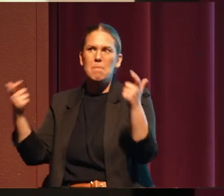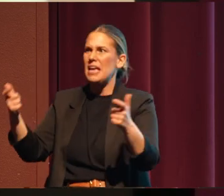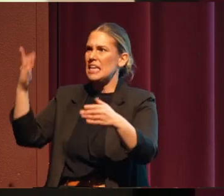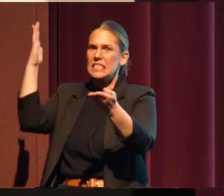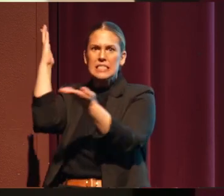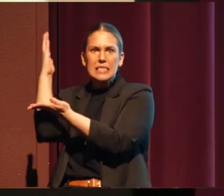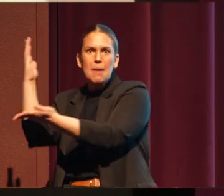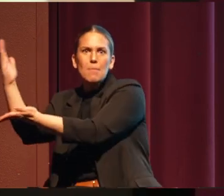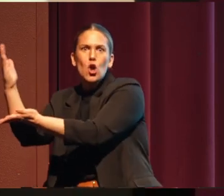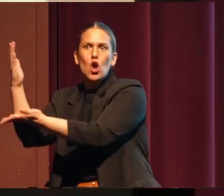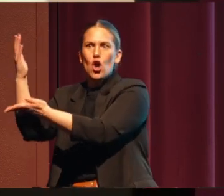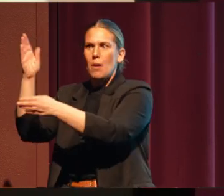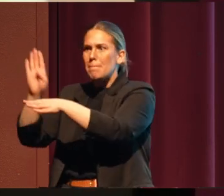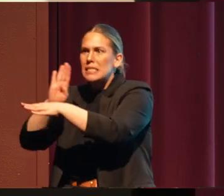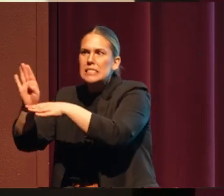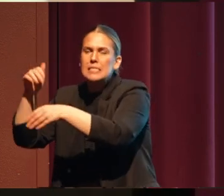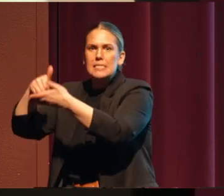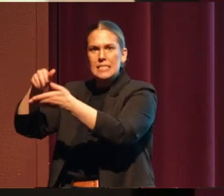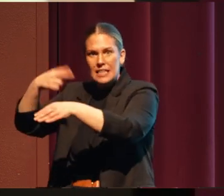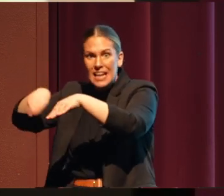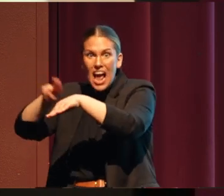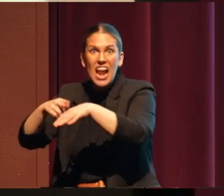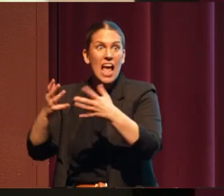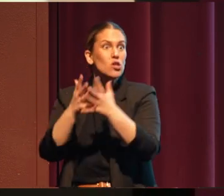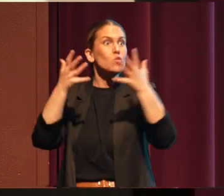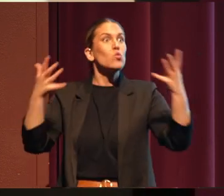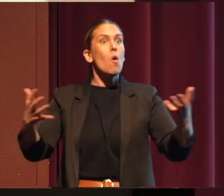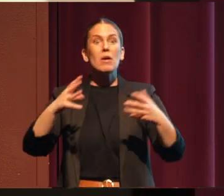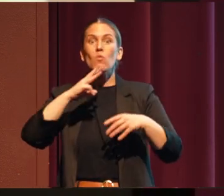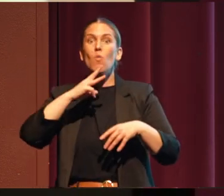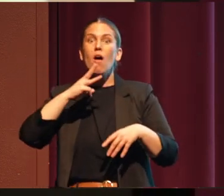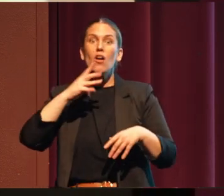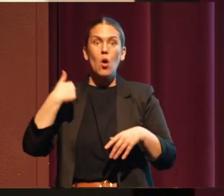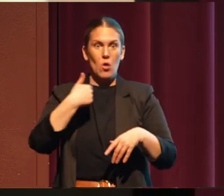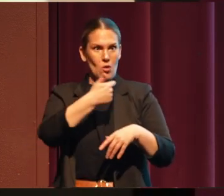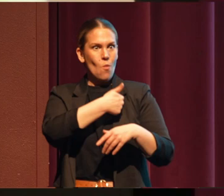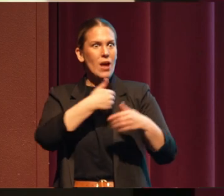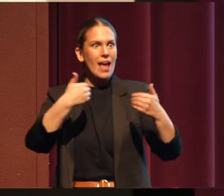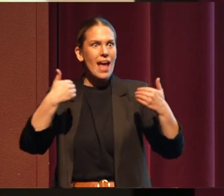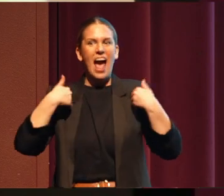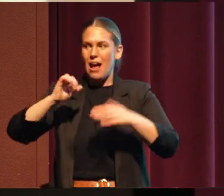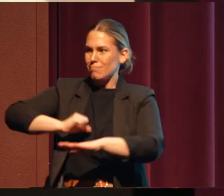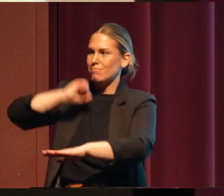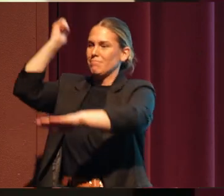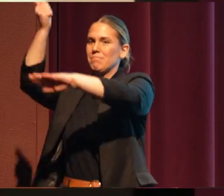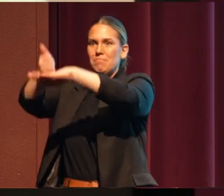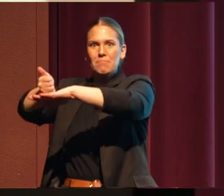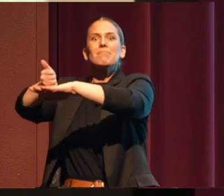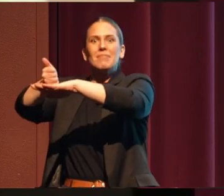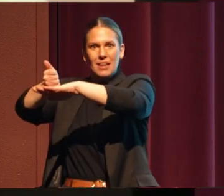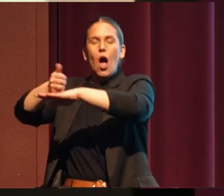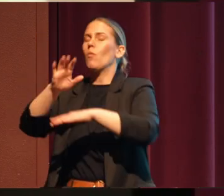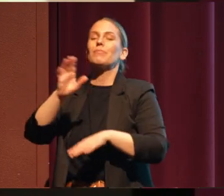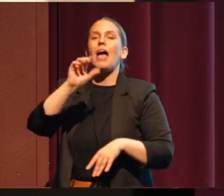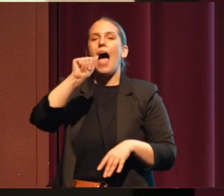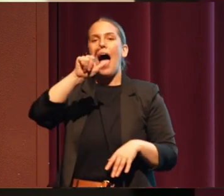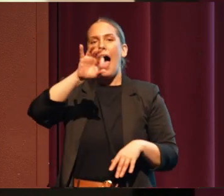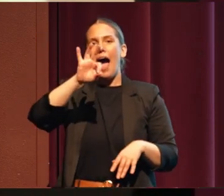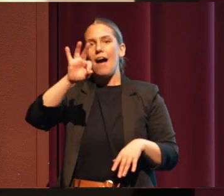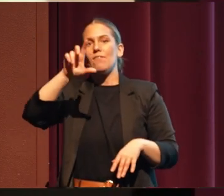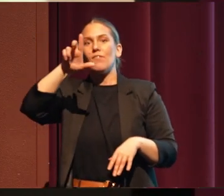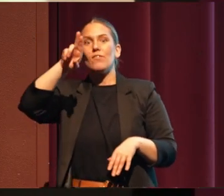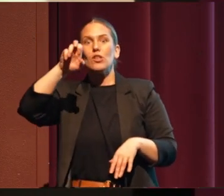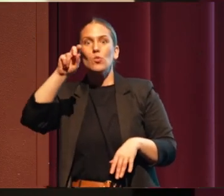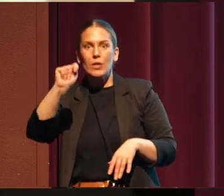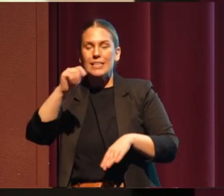affluent that we actually had an embassy in Washington DC, just like any affluent nation would have. Our leaders